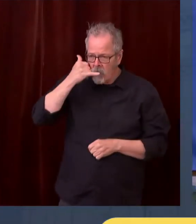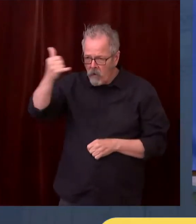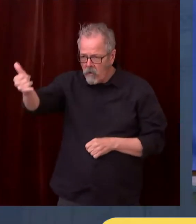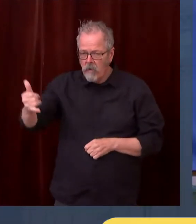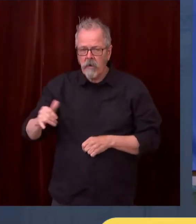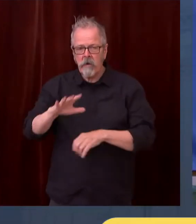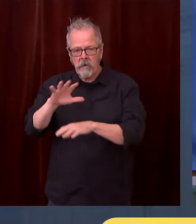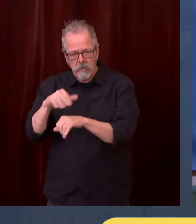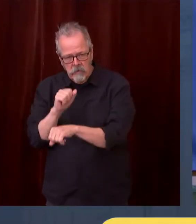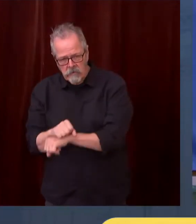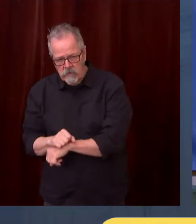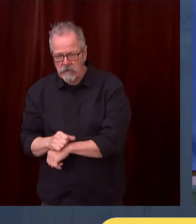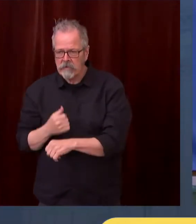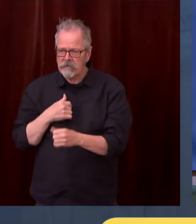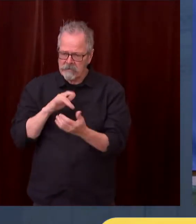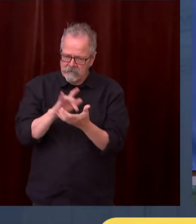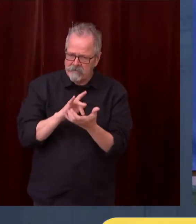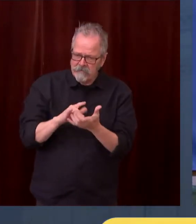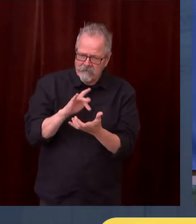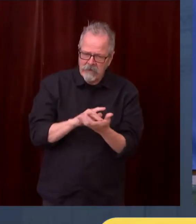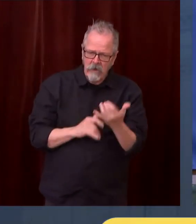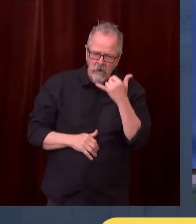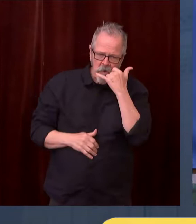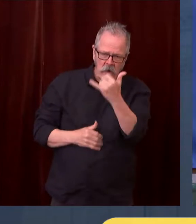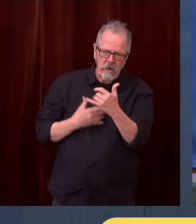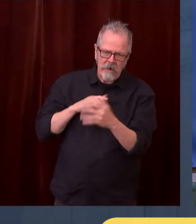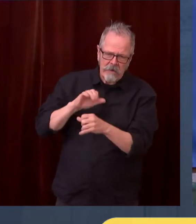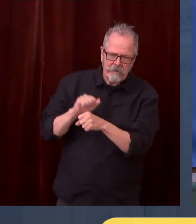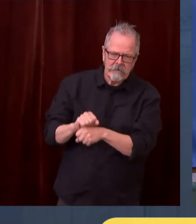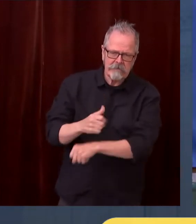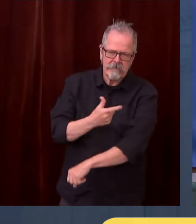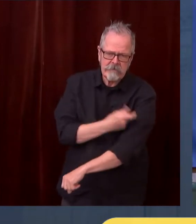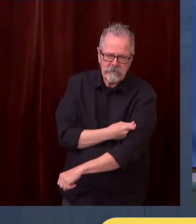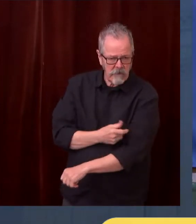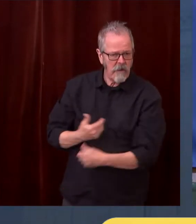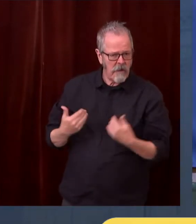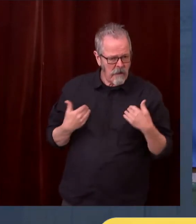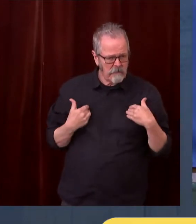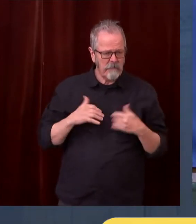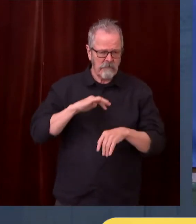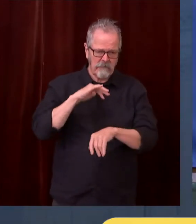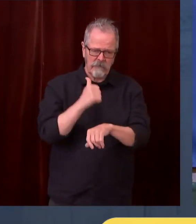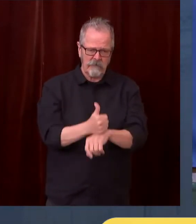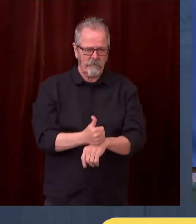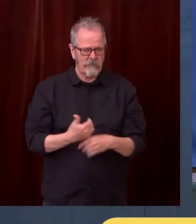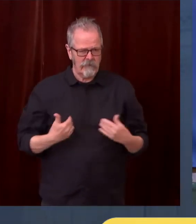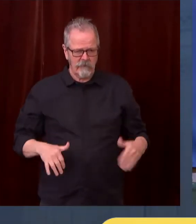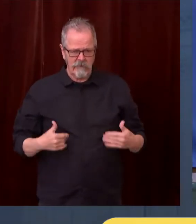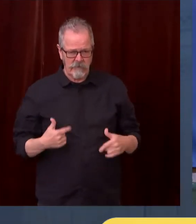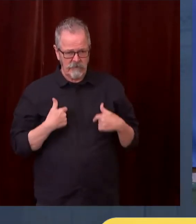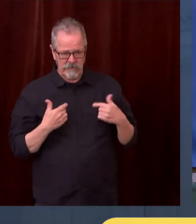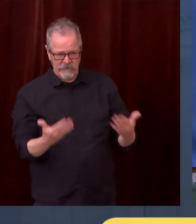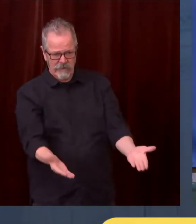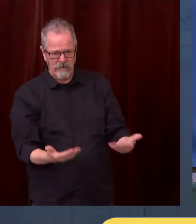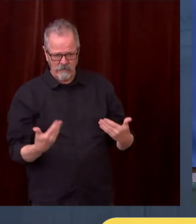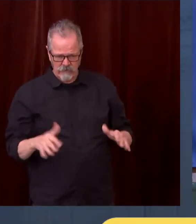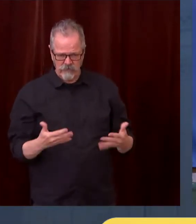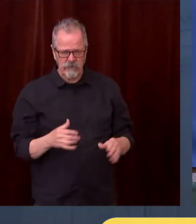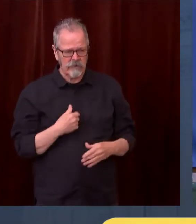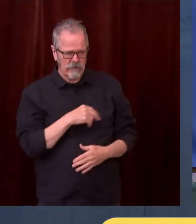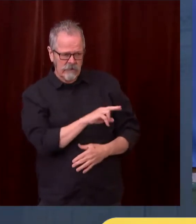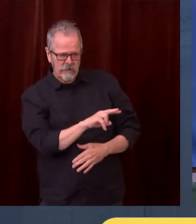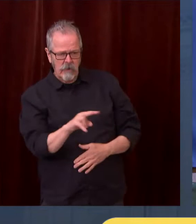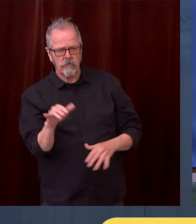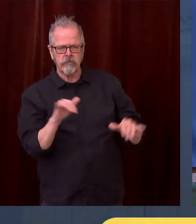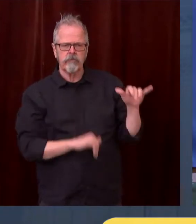it had a number of folks that look like agricultural workers, look like they're on their lunch break. And I went up, I was going to